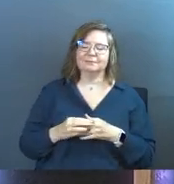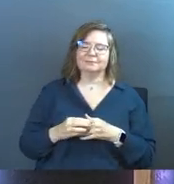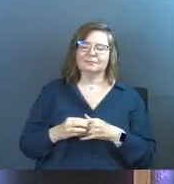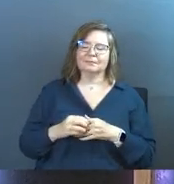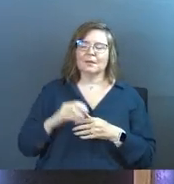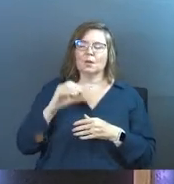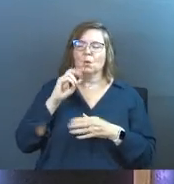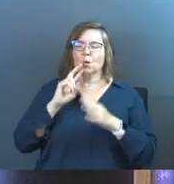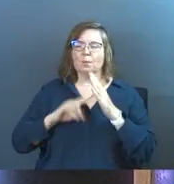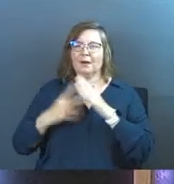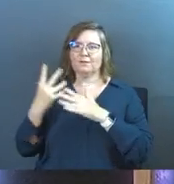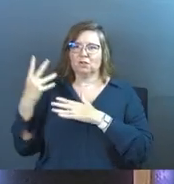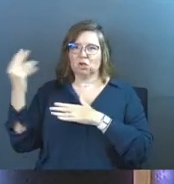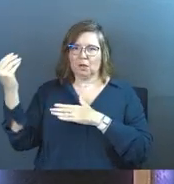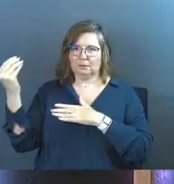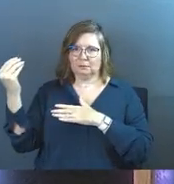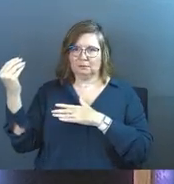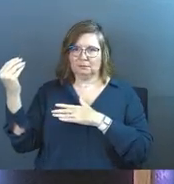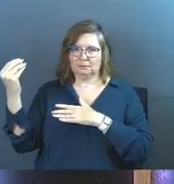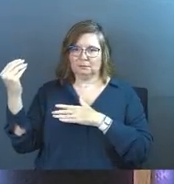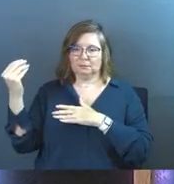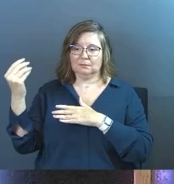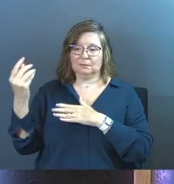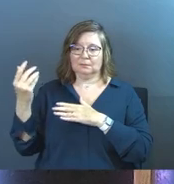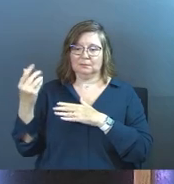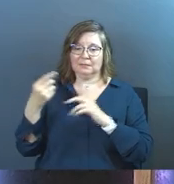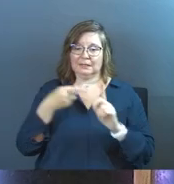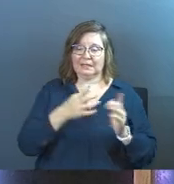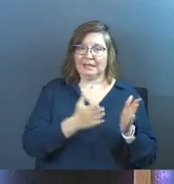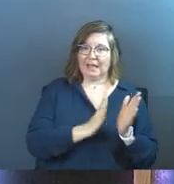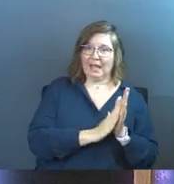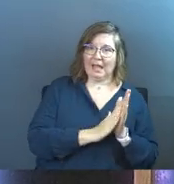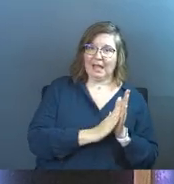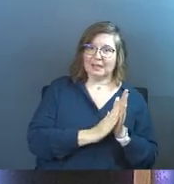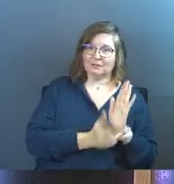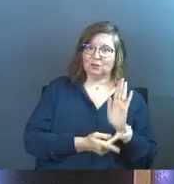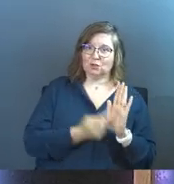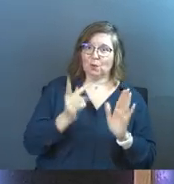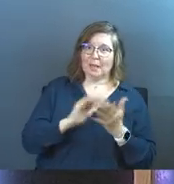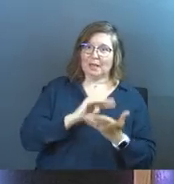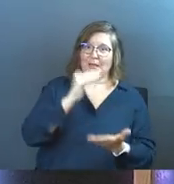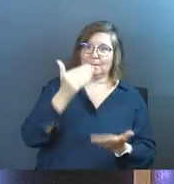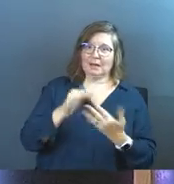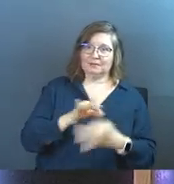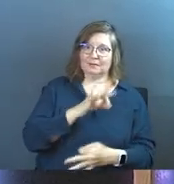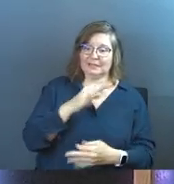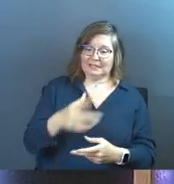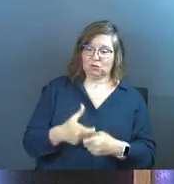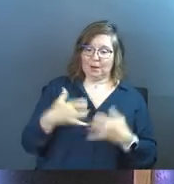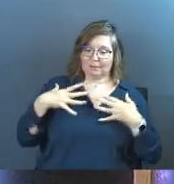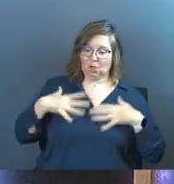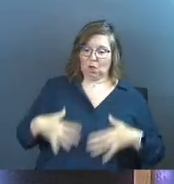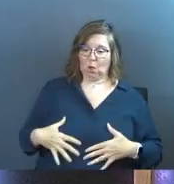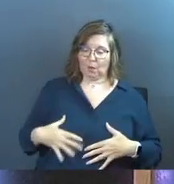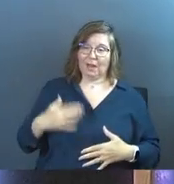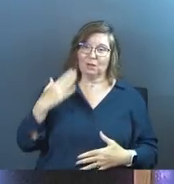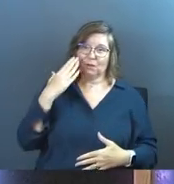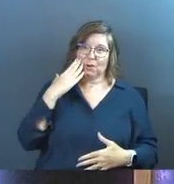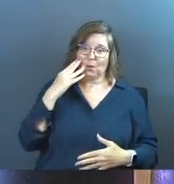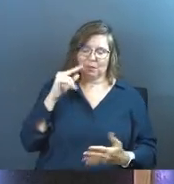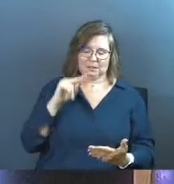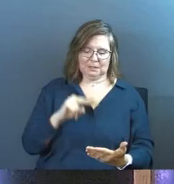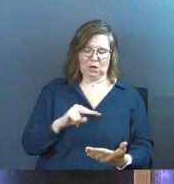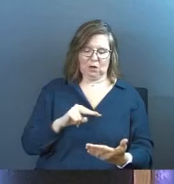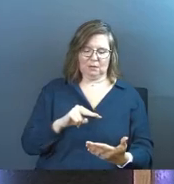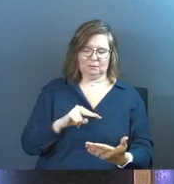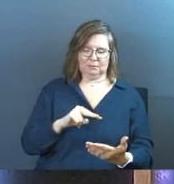So the old prophet's gone. He asked for a double portion of his spirit. He grabs his cloak and you know, he's